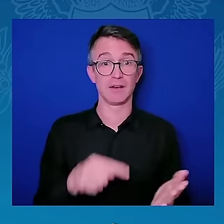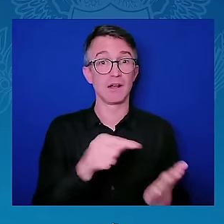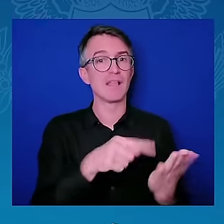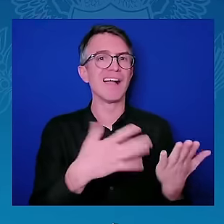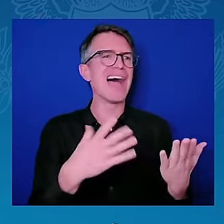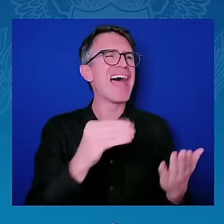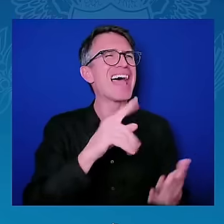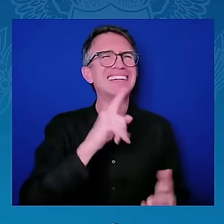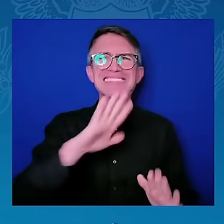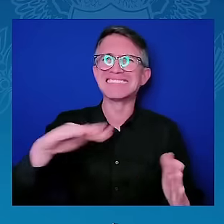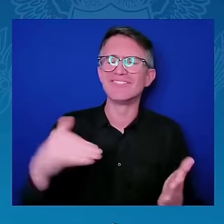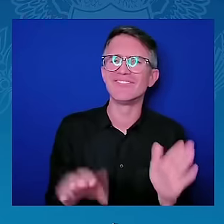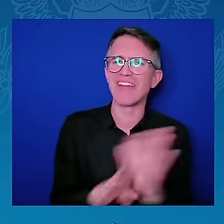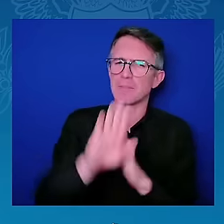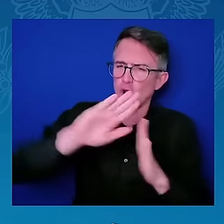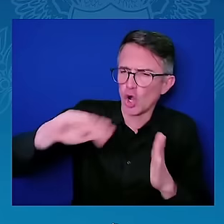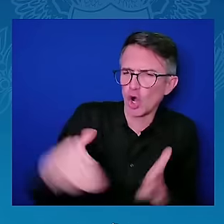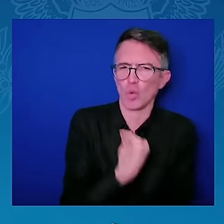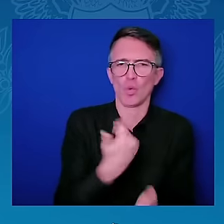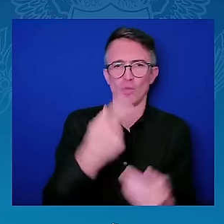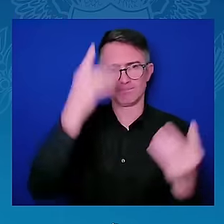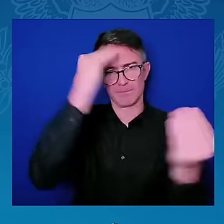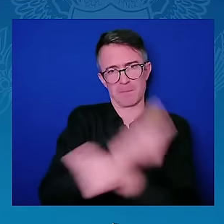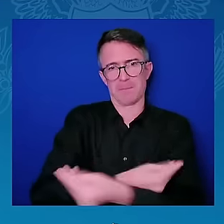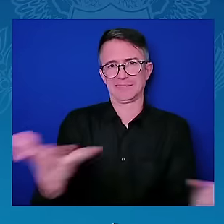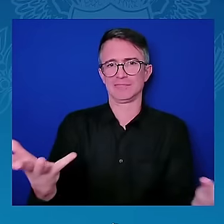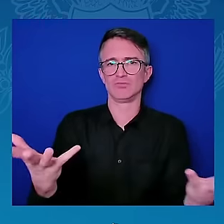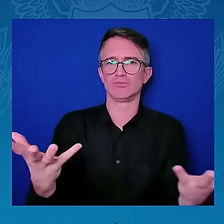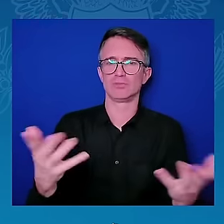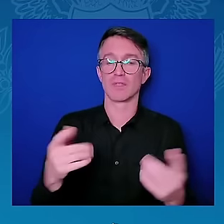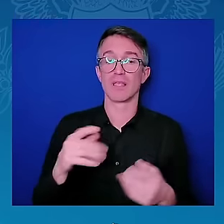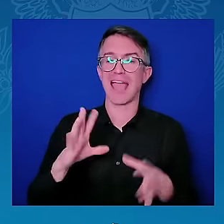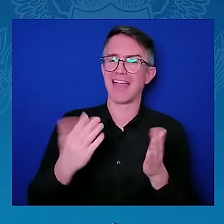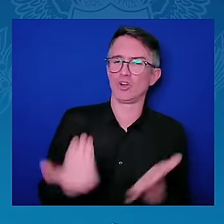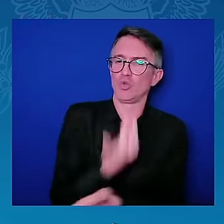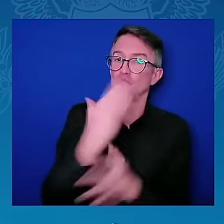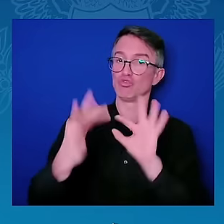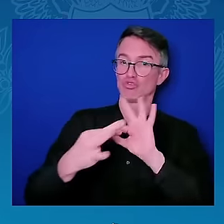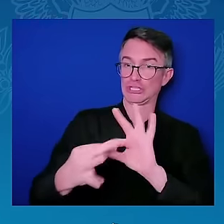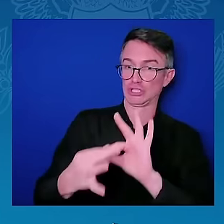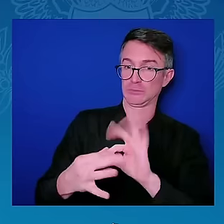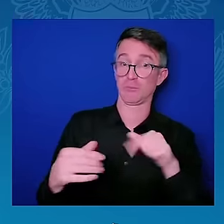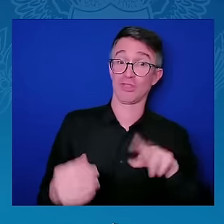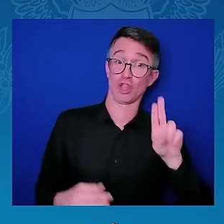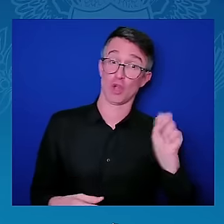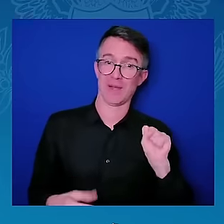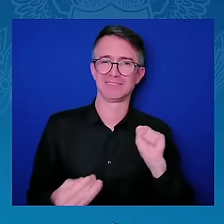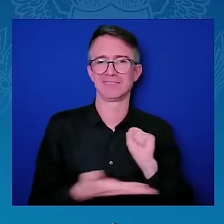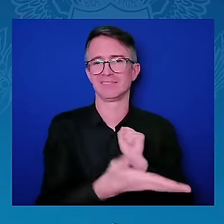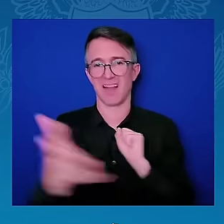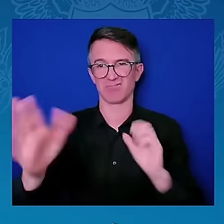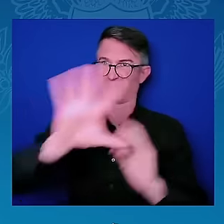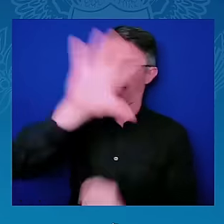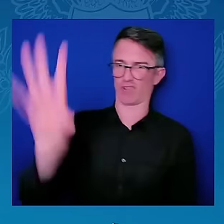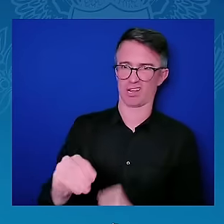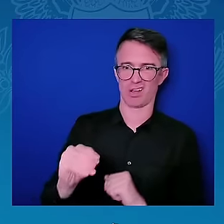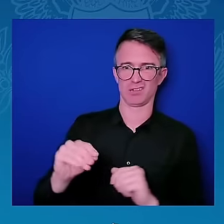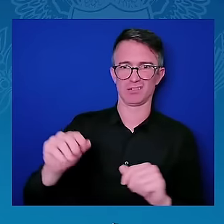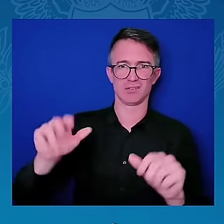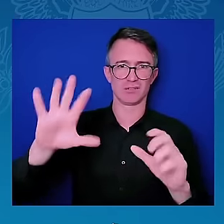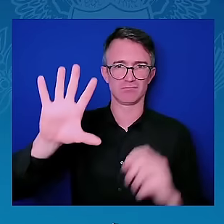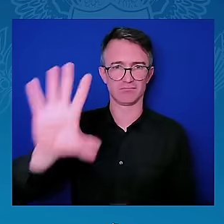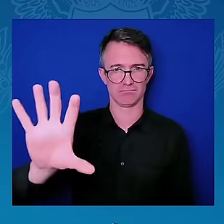When you think about the continent, the median age is 19 years